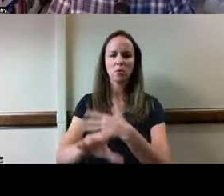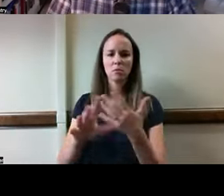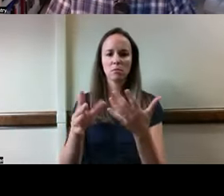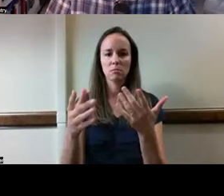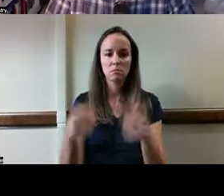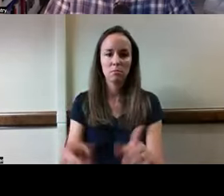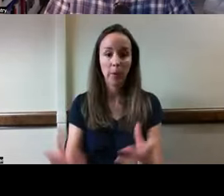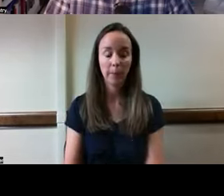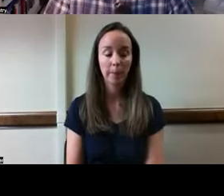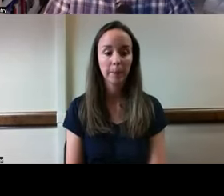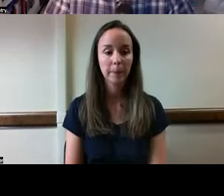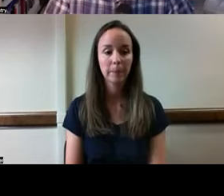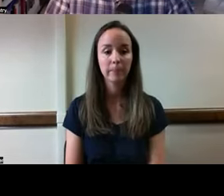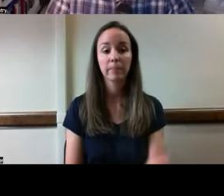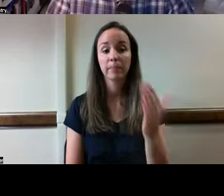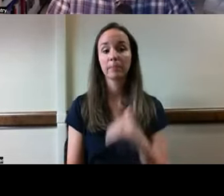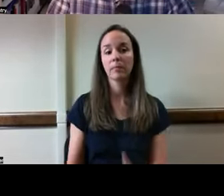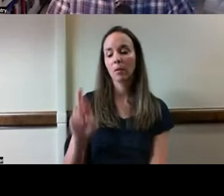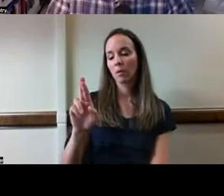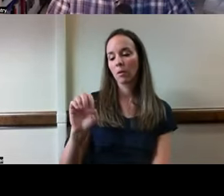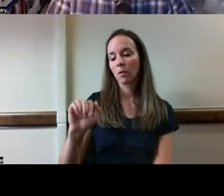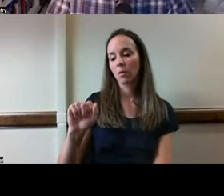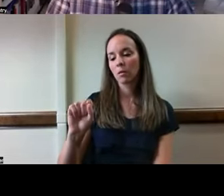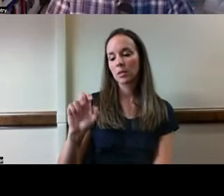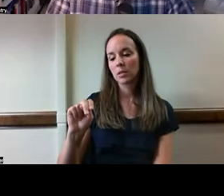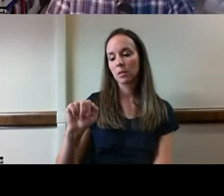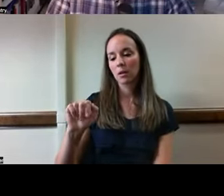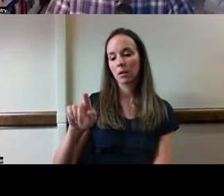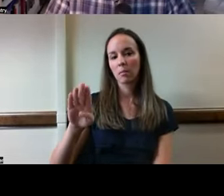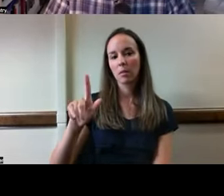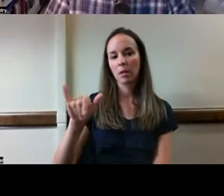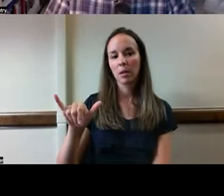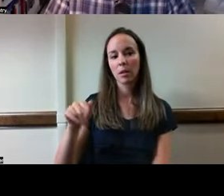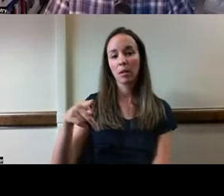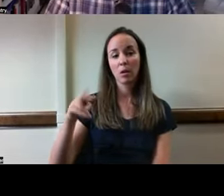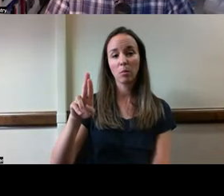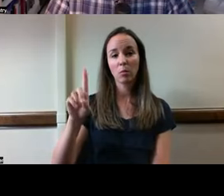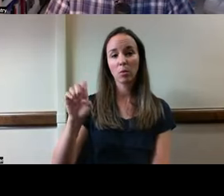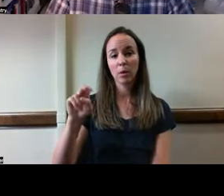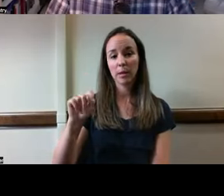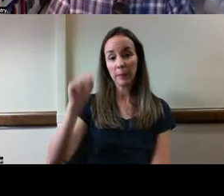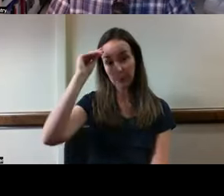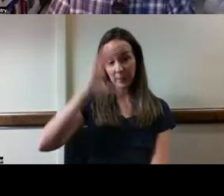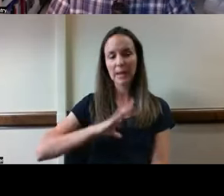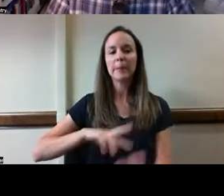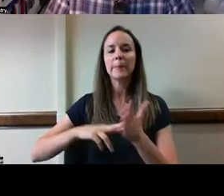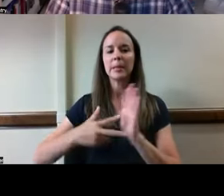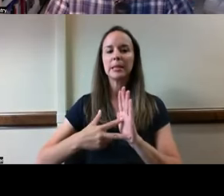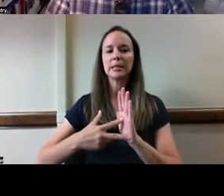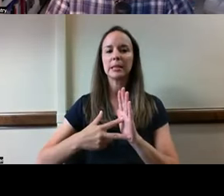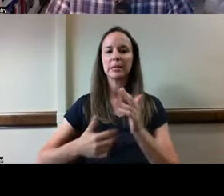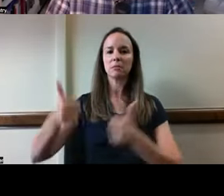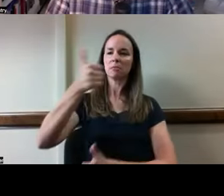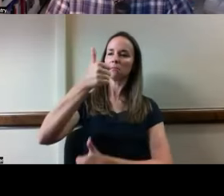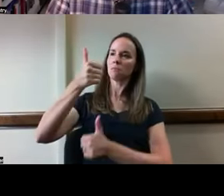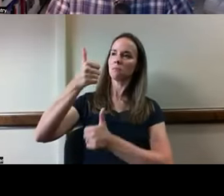The reasonably prudent man principle means is the fundamental guiding legal principle in health